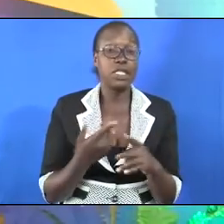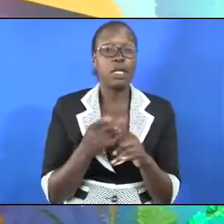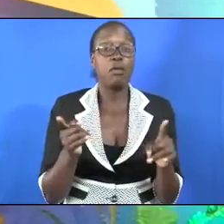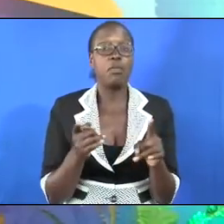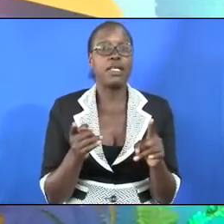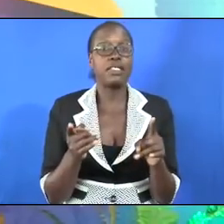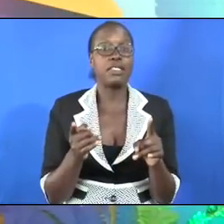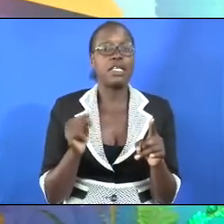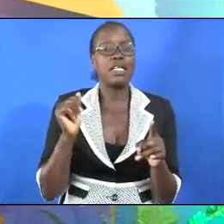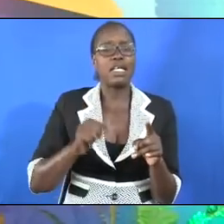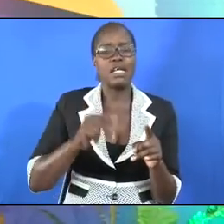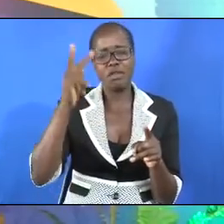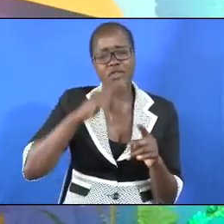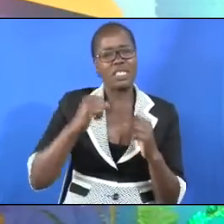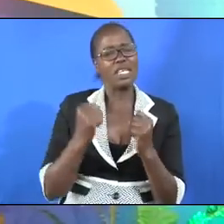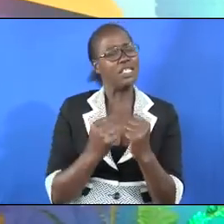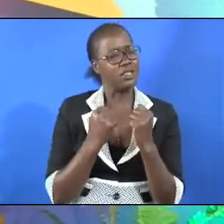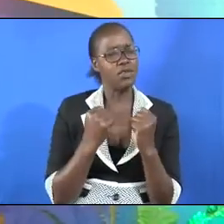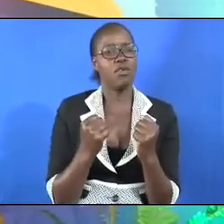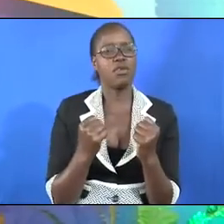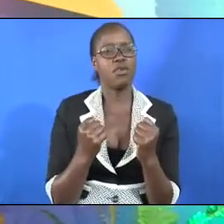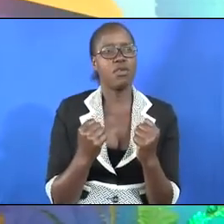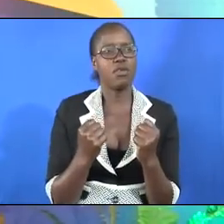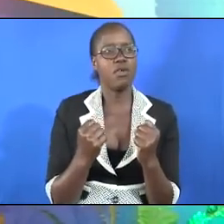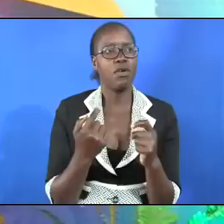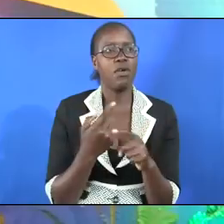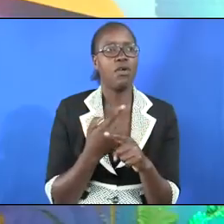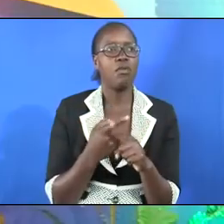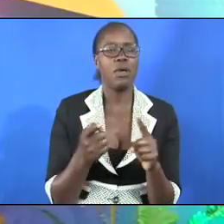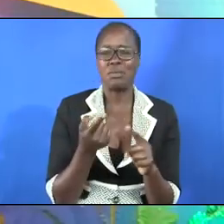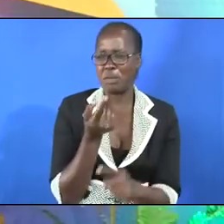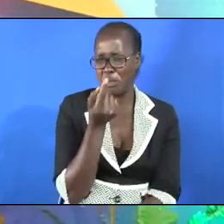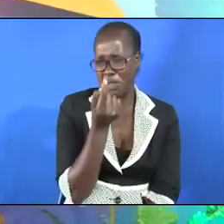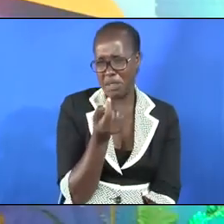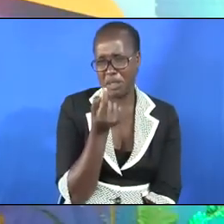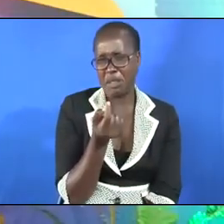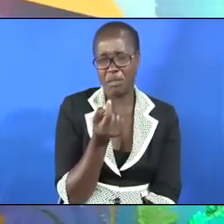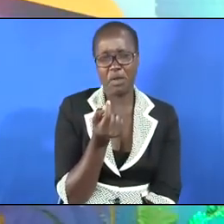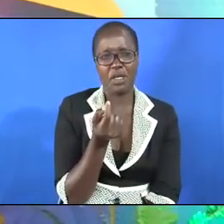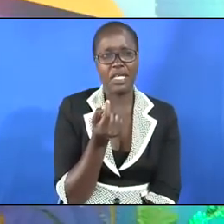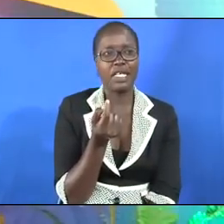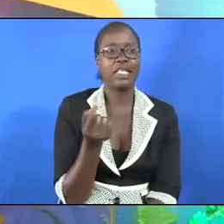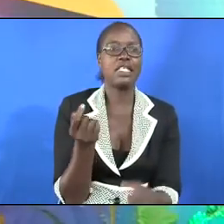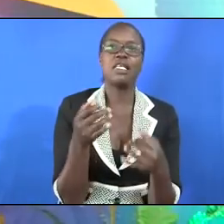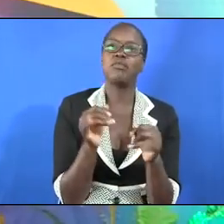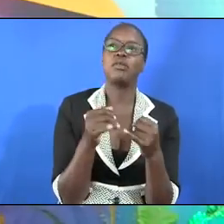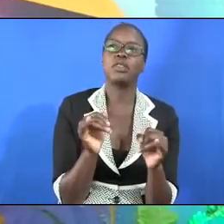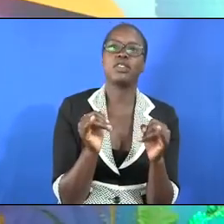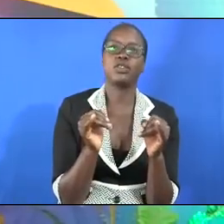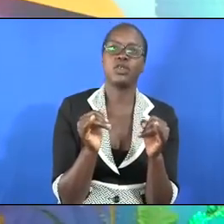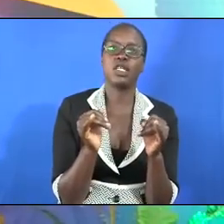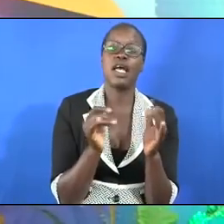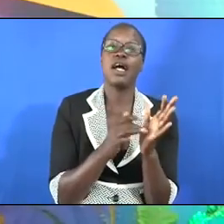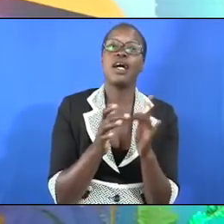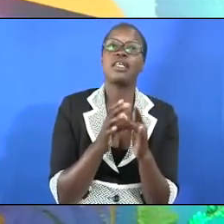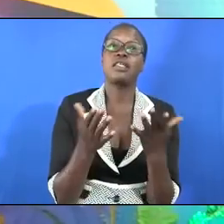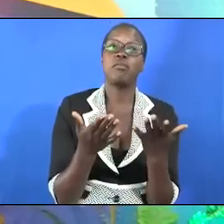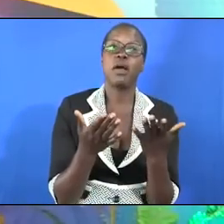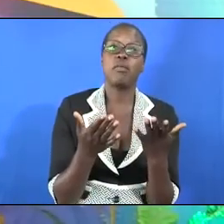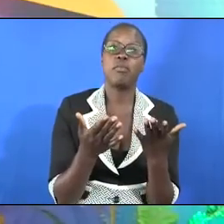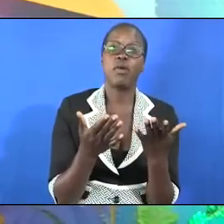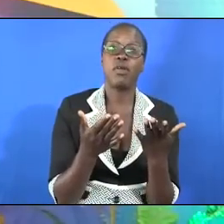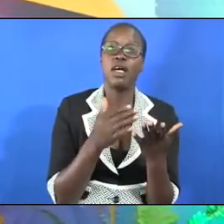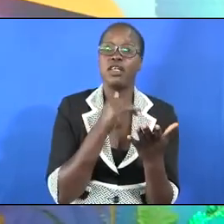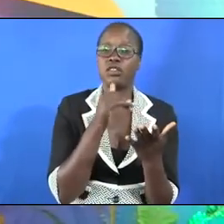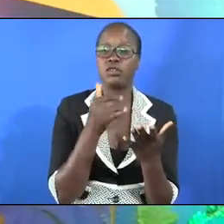But you can be physically strong, but be minimal in accomplishment. The Bible is not